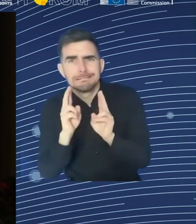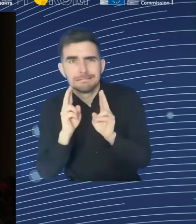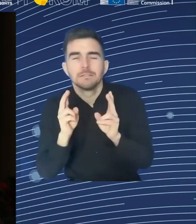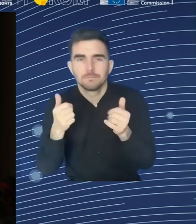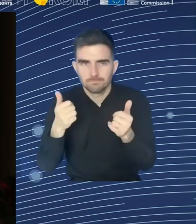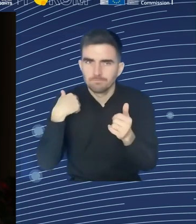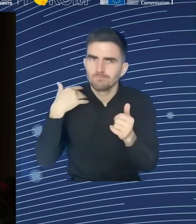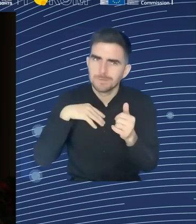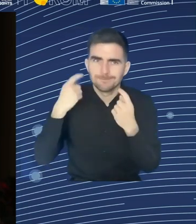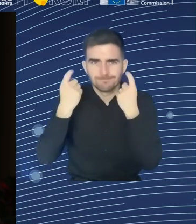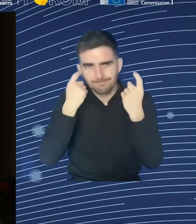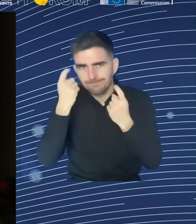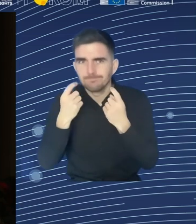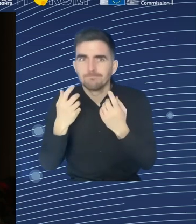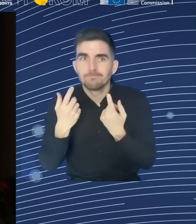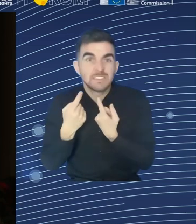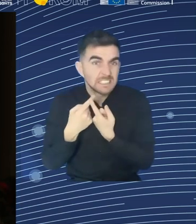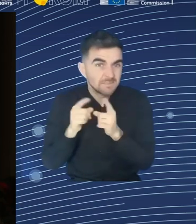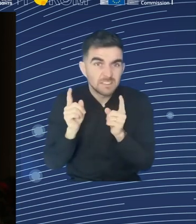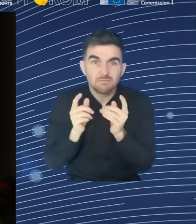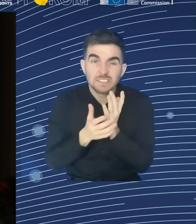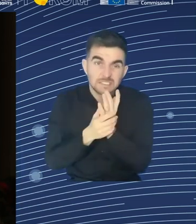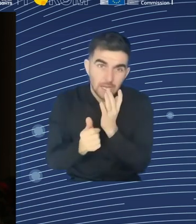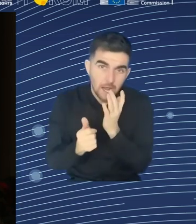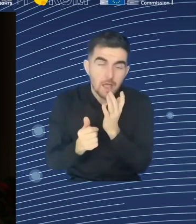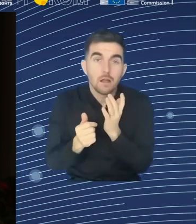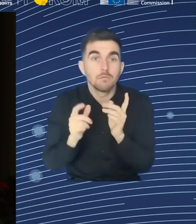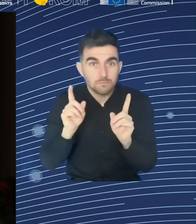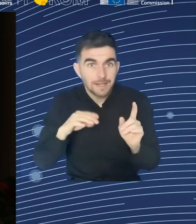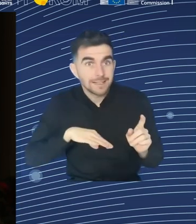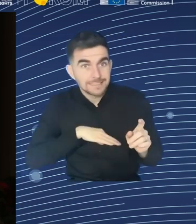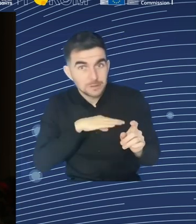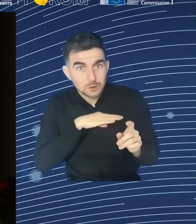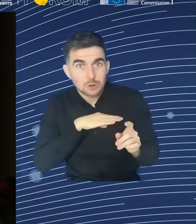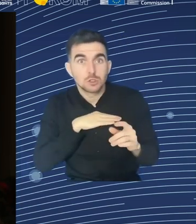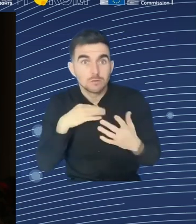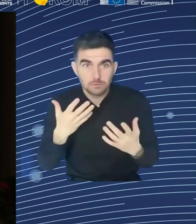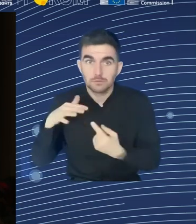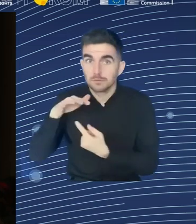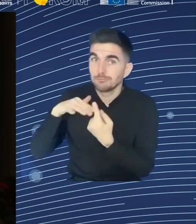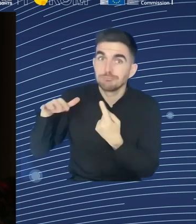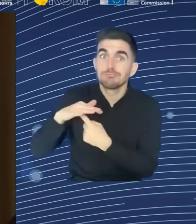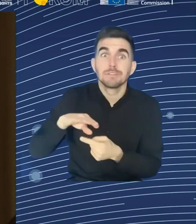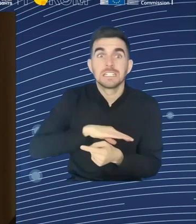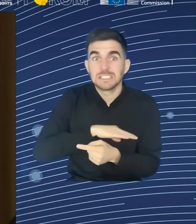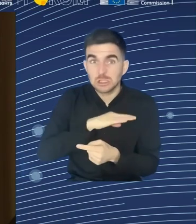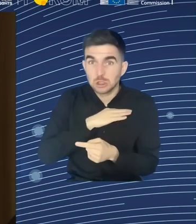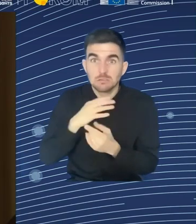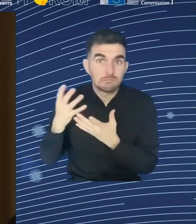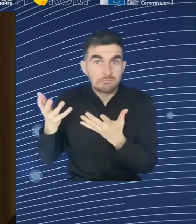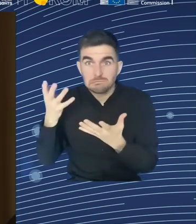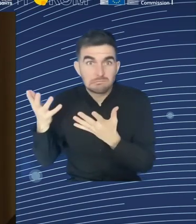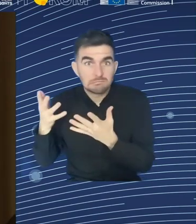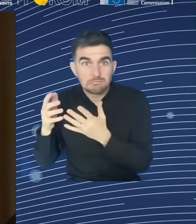So we need to think how to train older workers and older people with skills they need. And they usually have more shortage of skills than